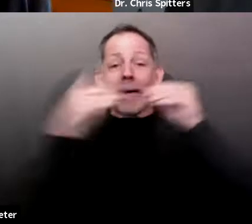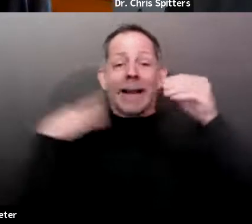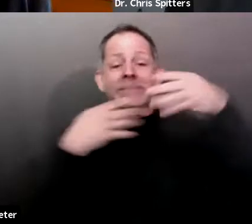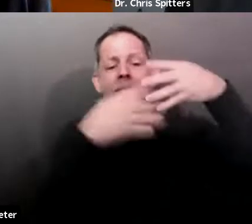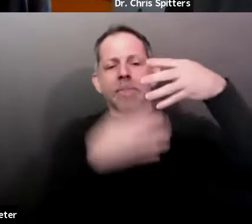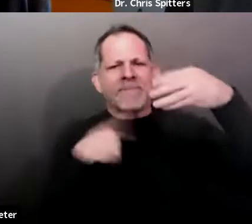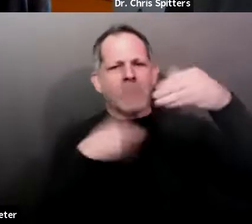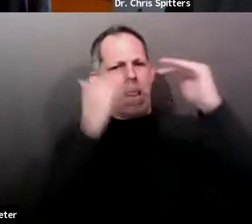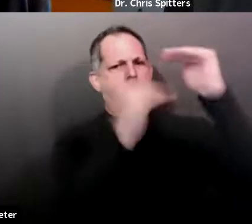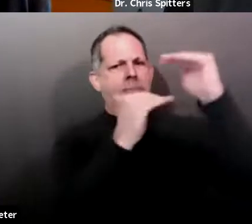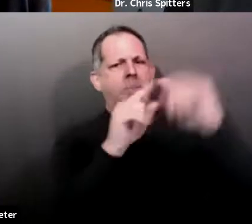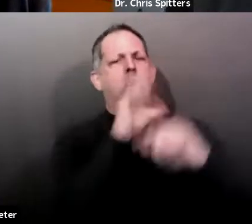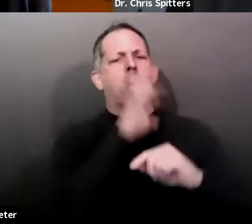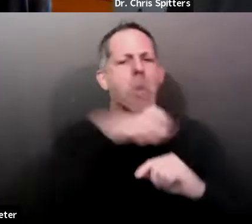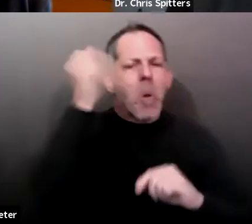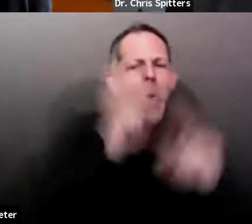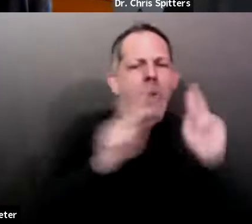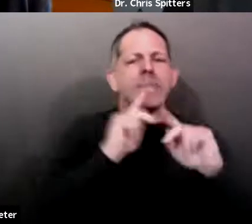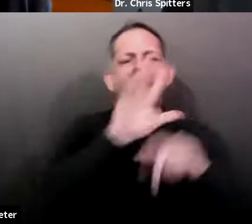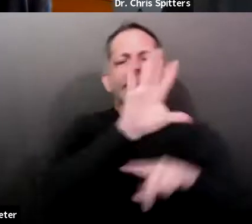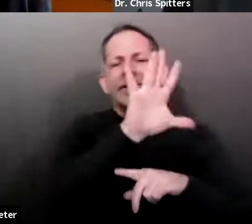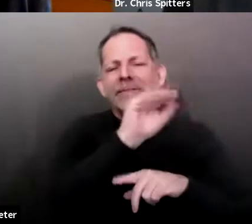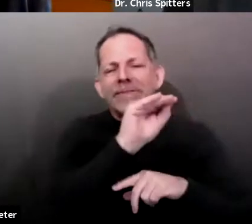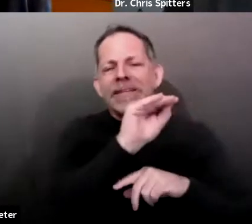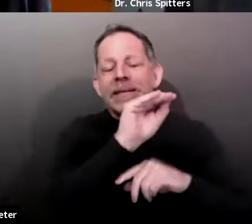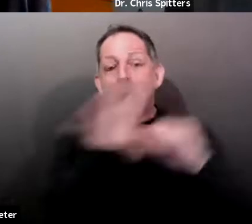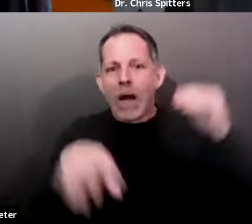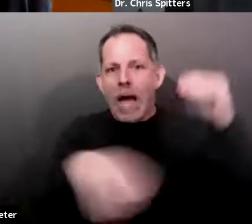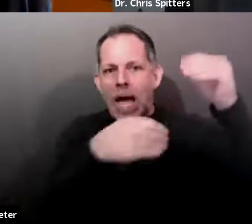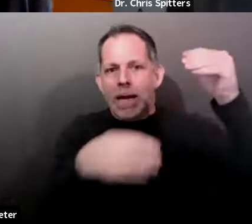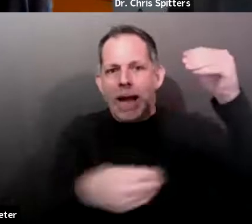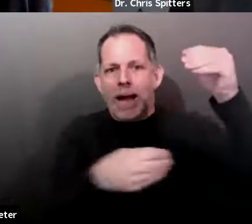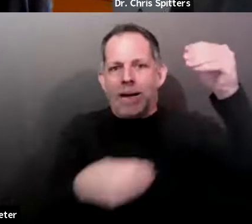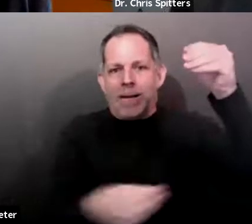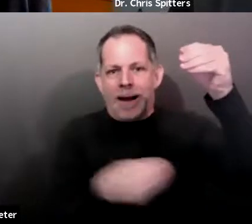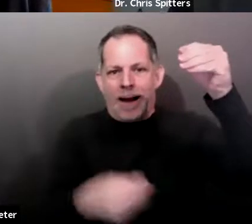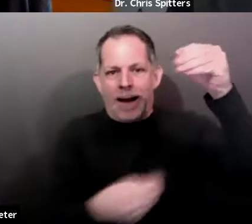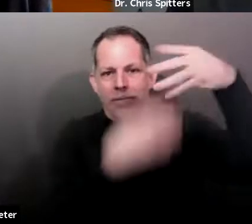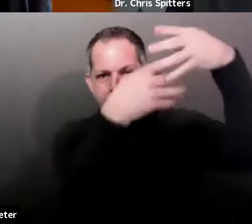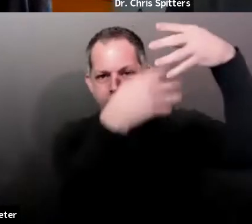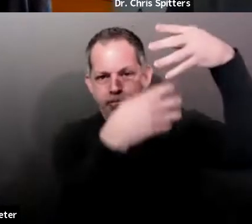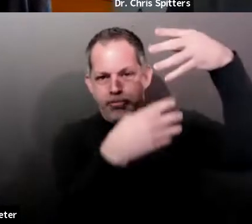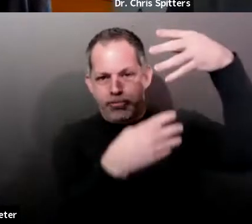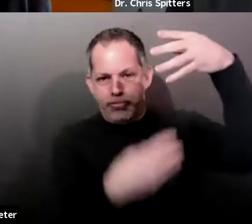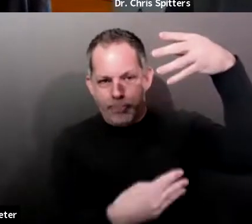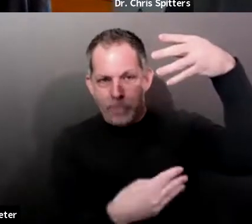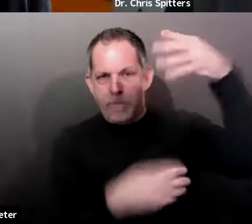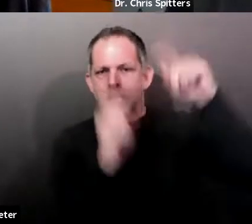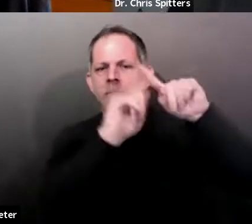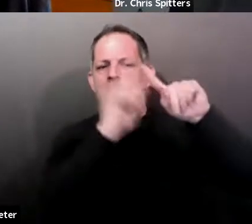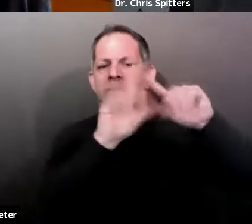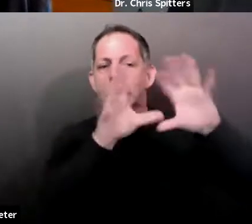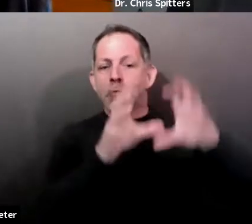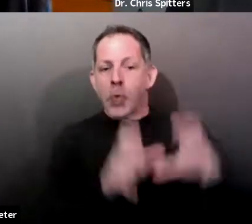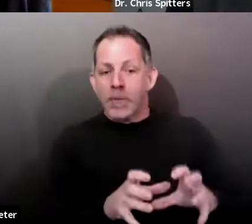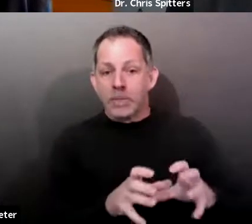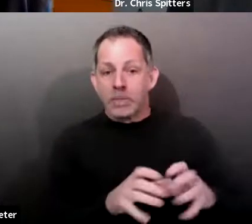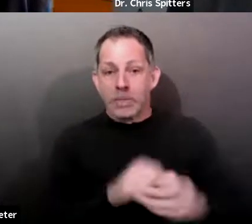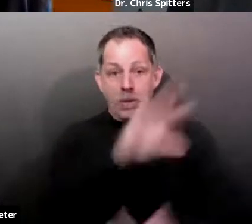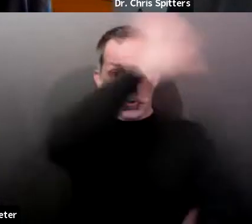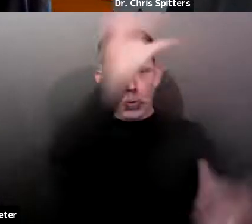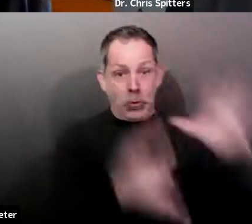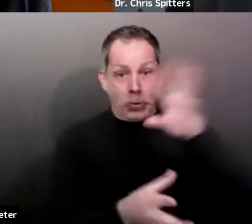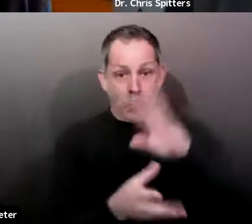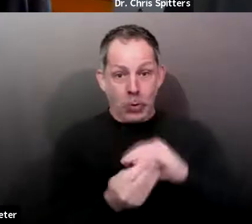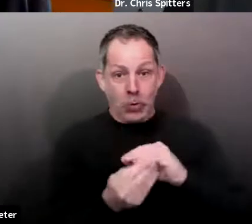-generational households. When we add all those groups together, we get about 300,000 people in